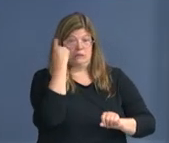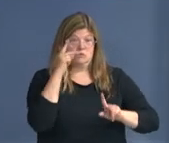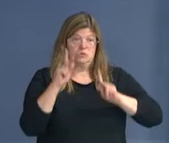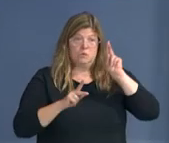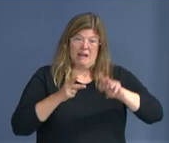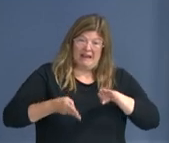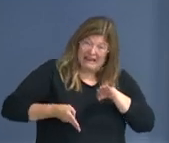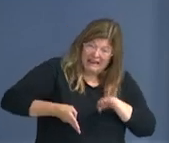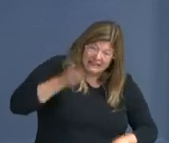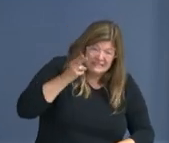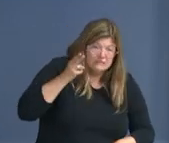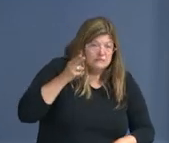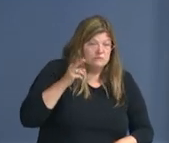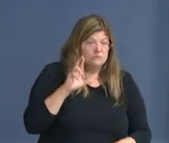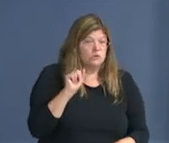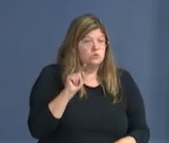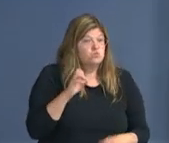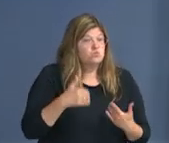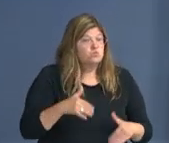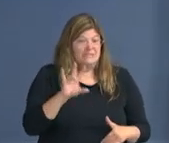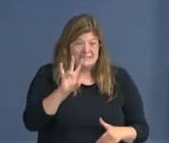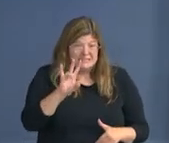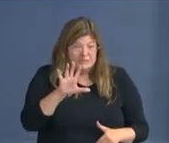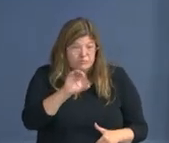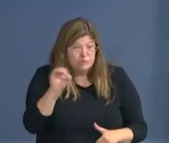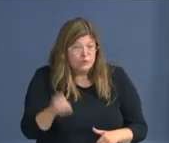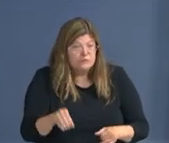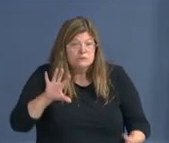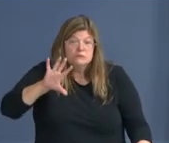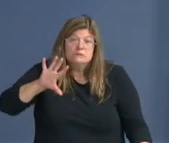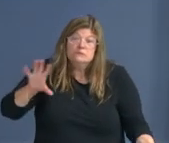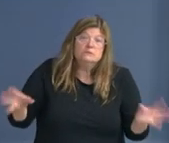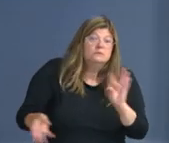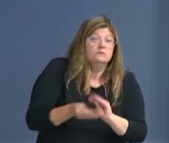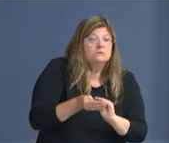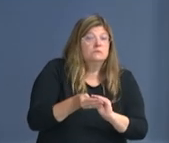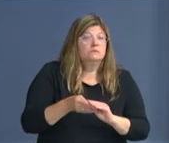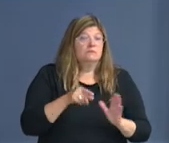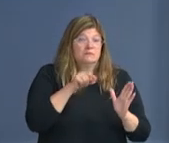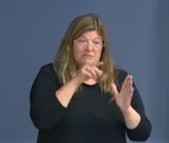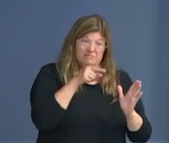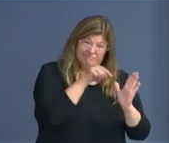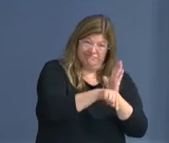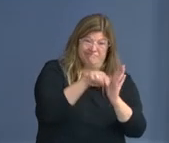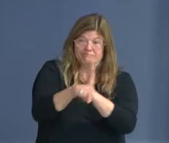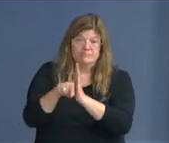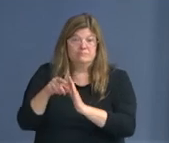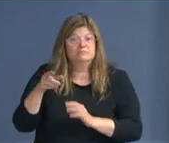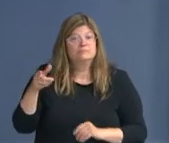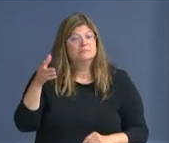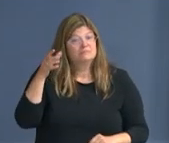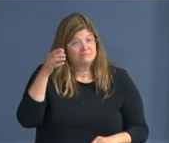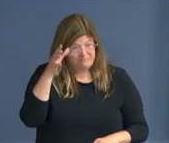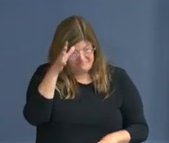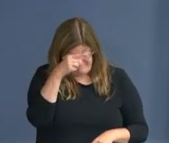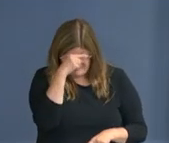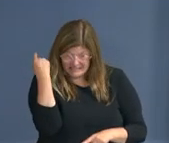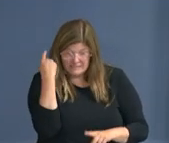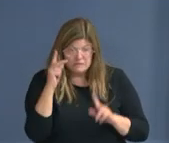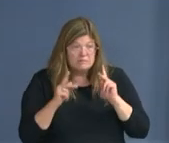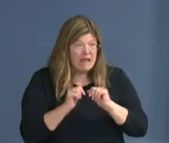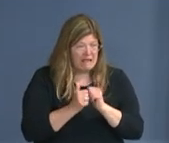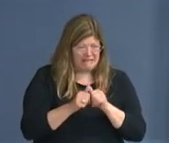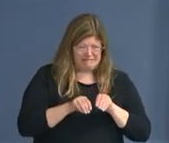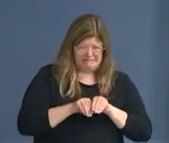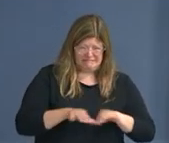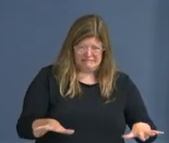critical. Face masks combined with physical distancing would help reopen the economy more safely and crush a second or third COVID